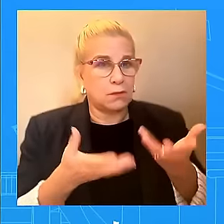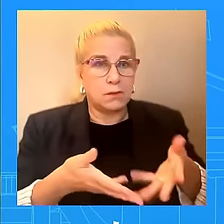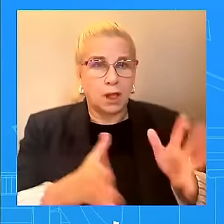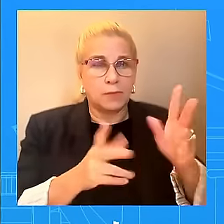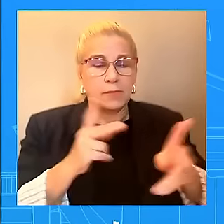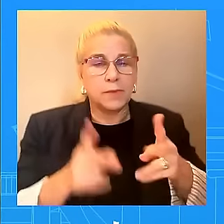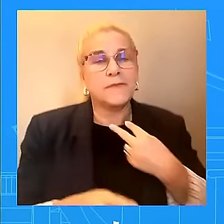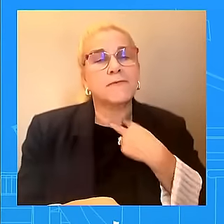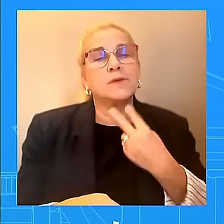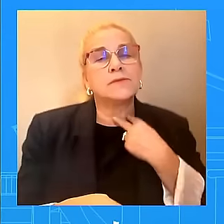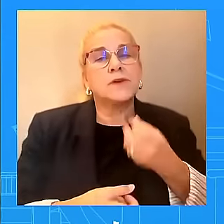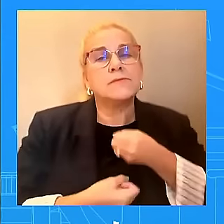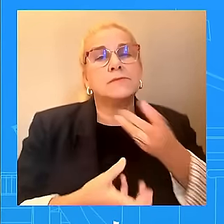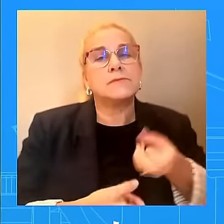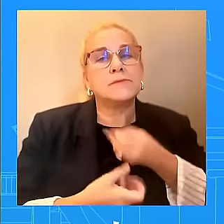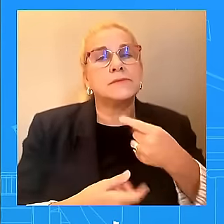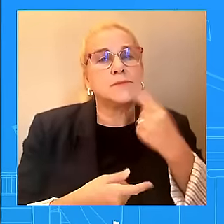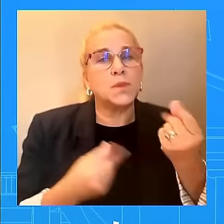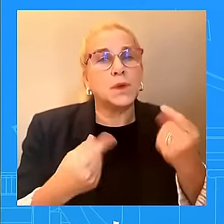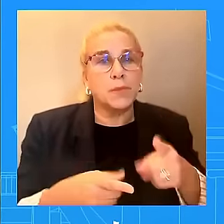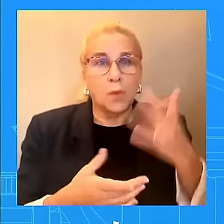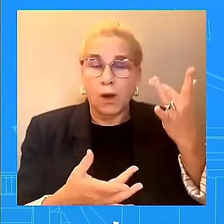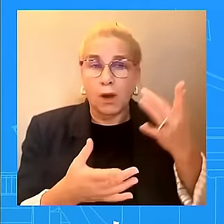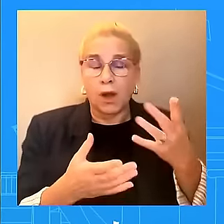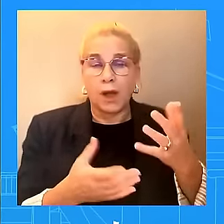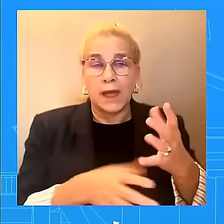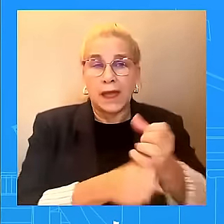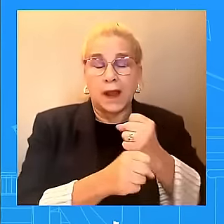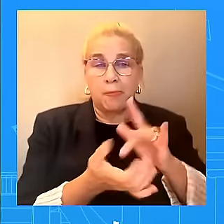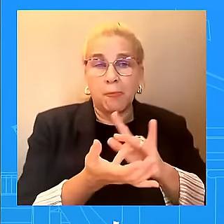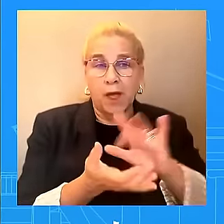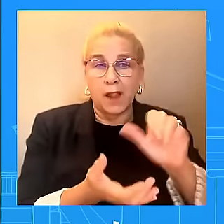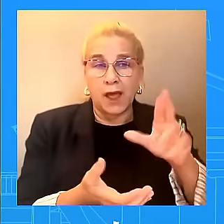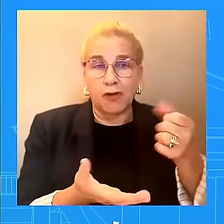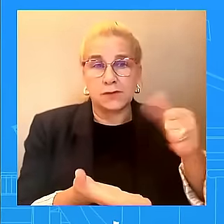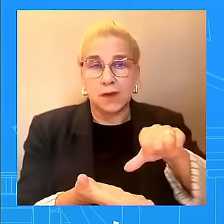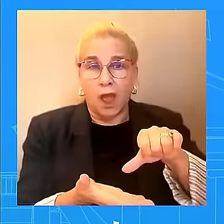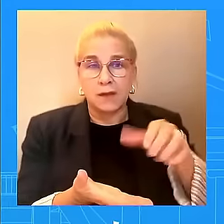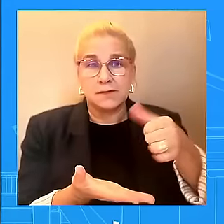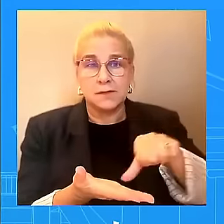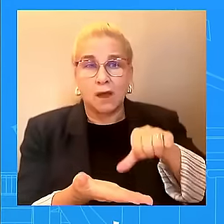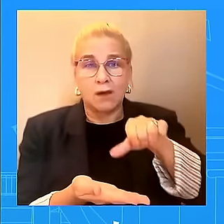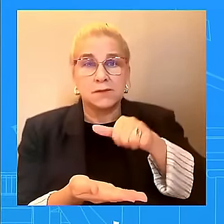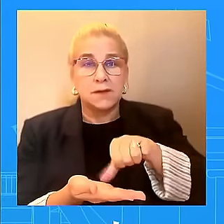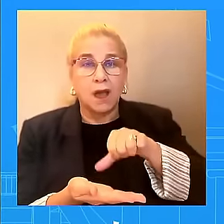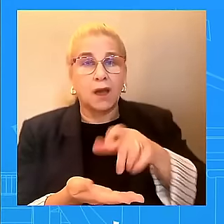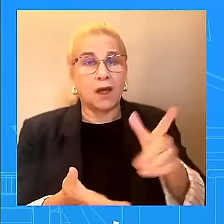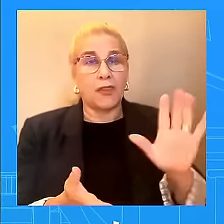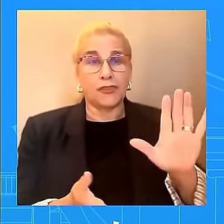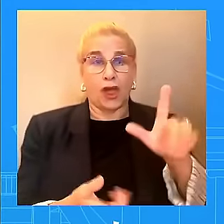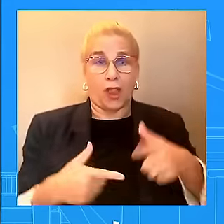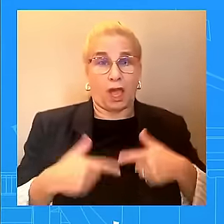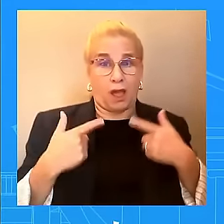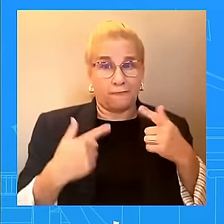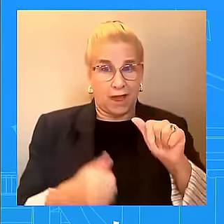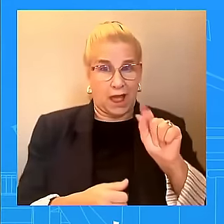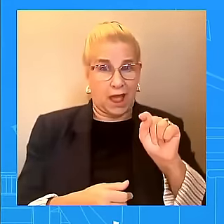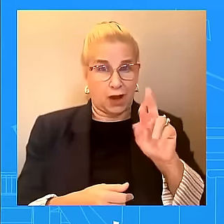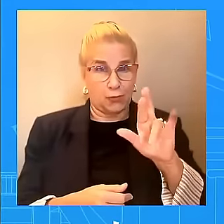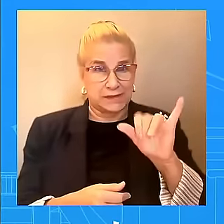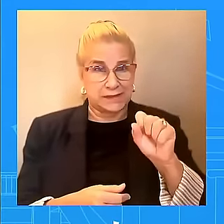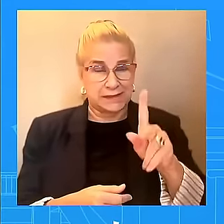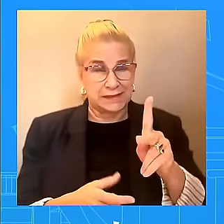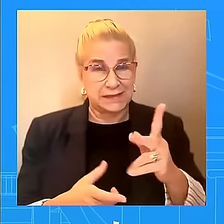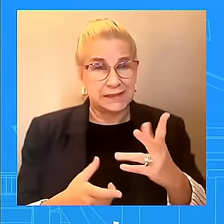care and their lives being put at risk. And so we're going to continue to fight. As you know, there's EMTALA. There's other